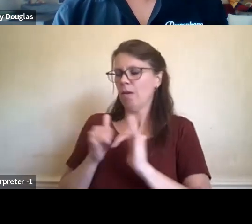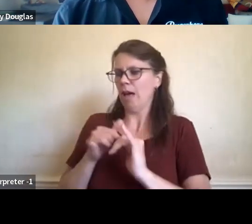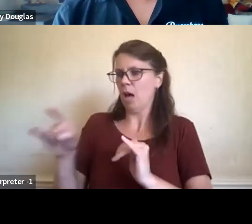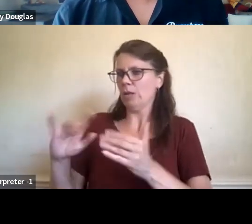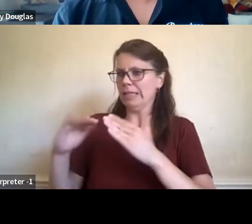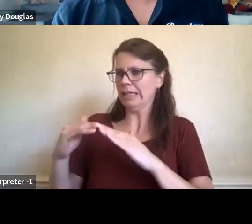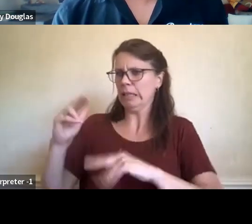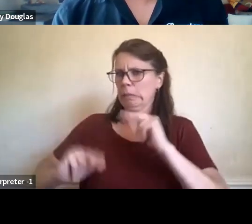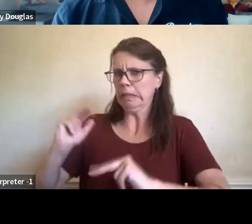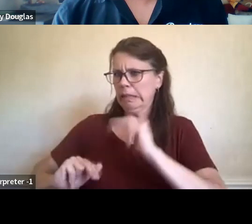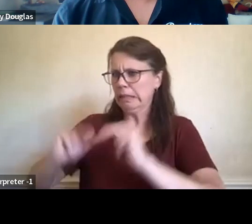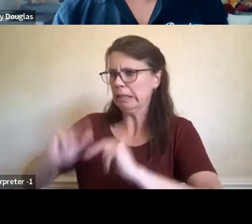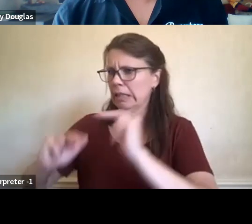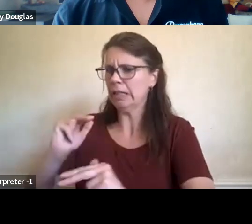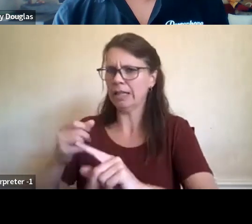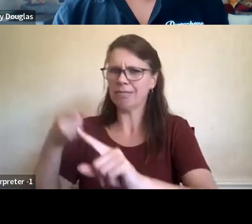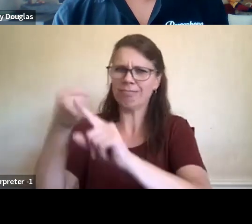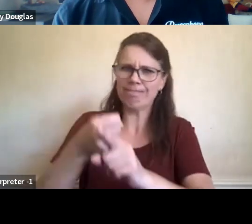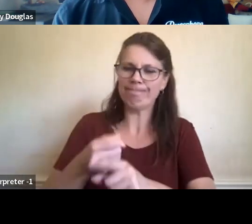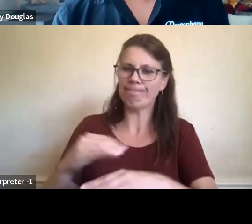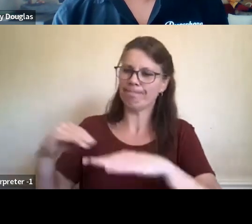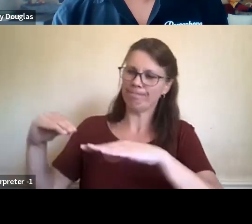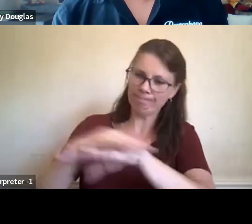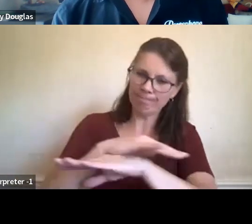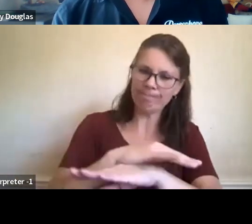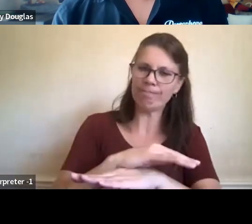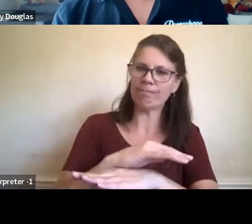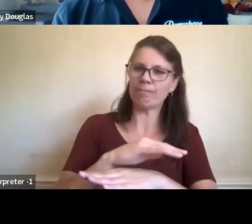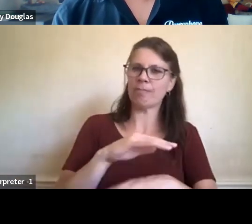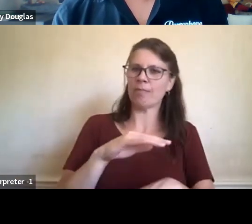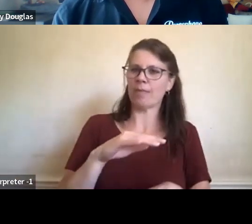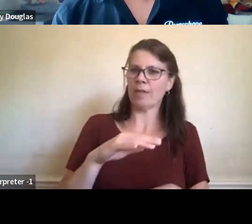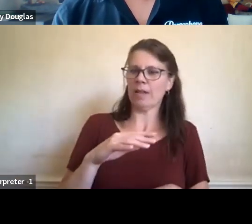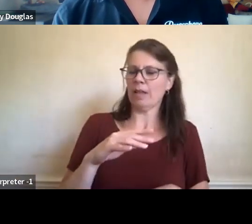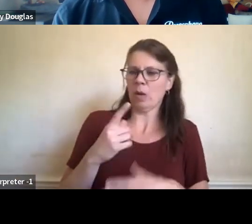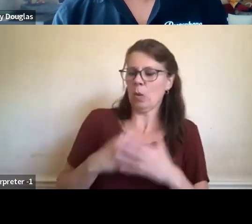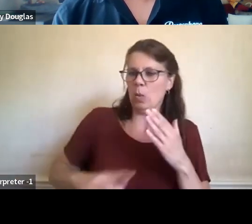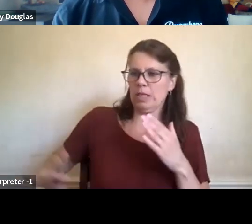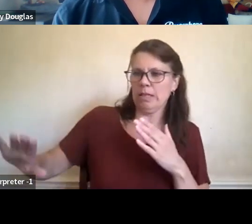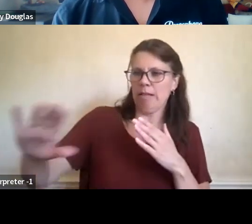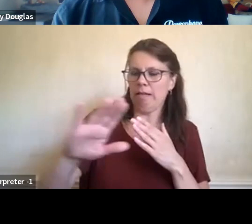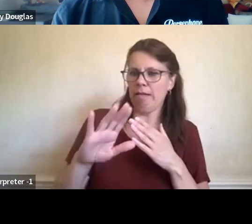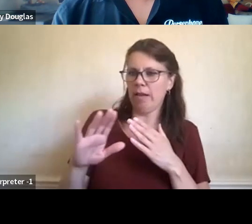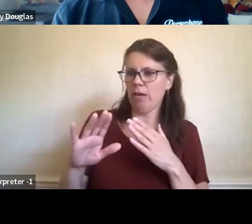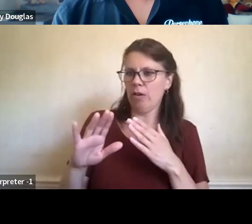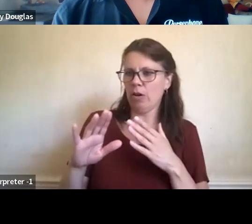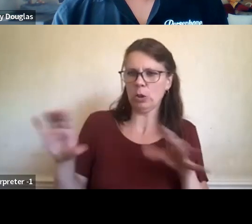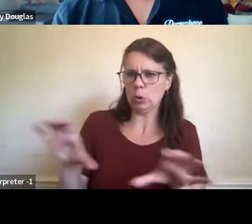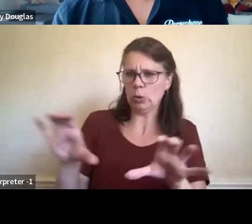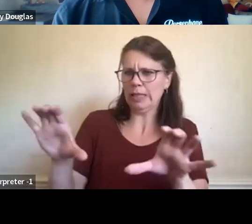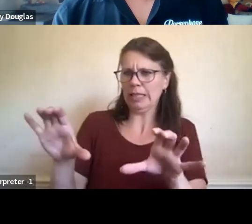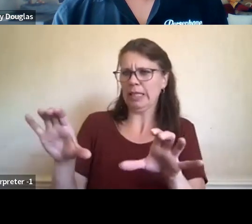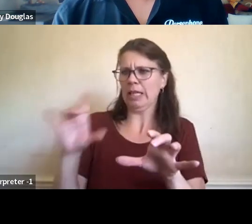And, and what is, what is the impact of our urban footprint? How can, how can we reevaluate what,